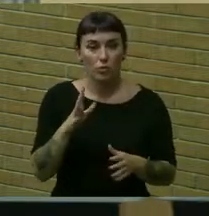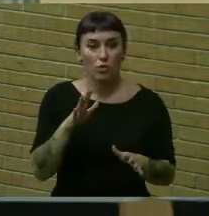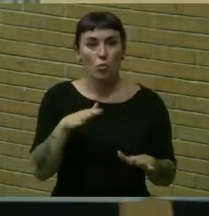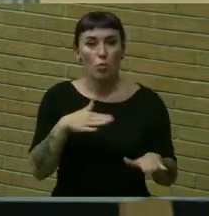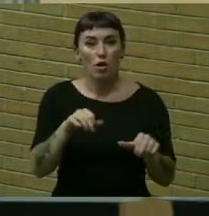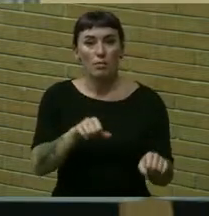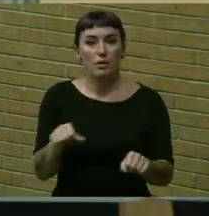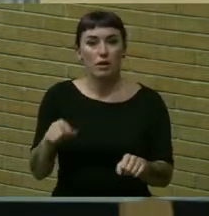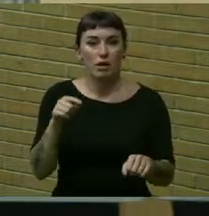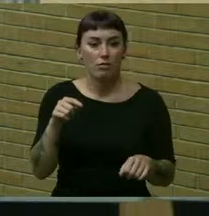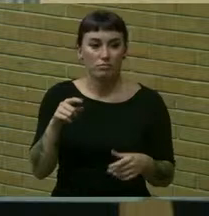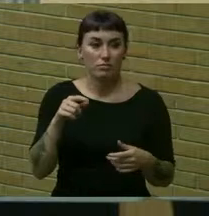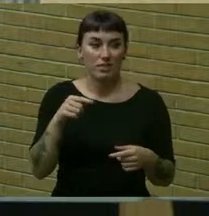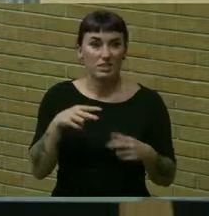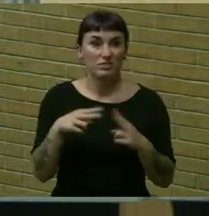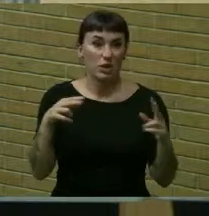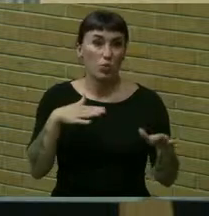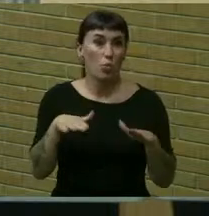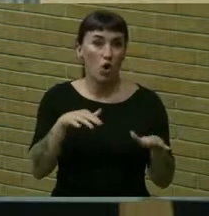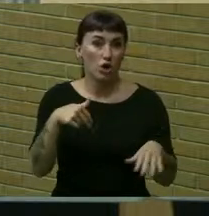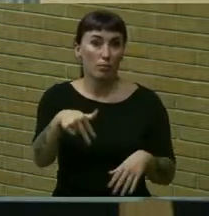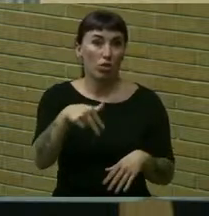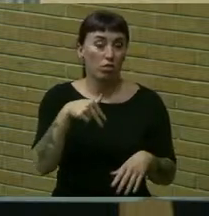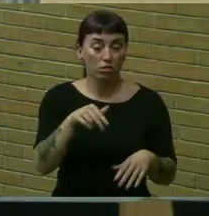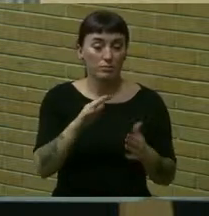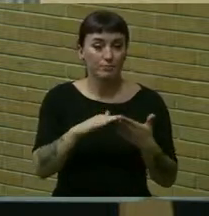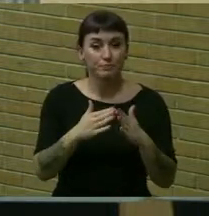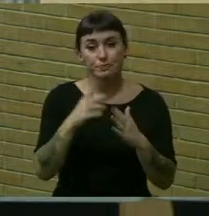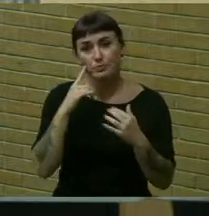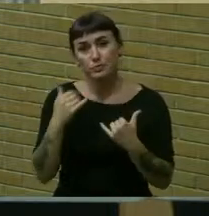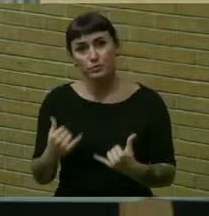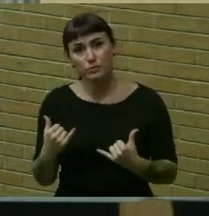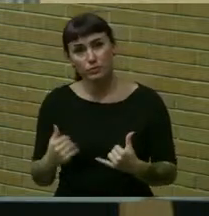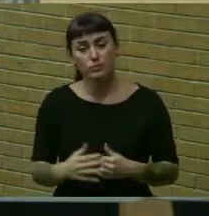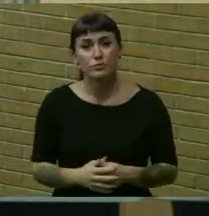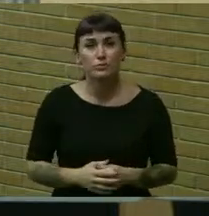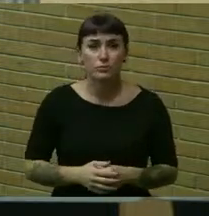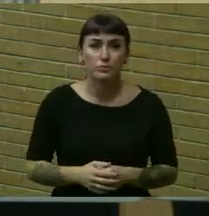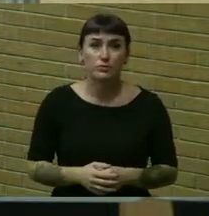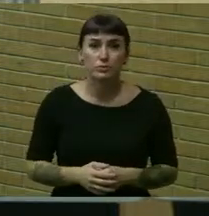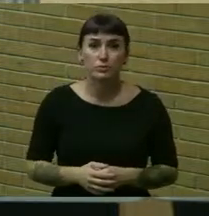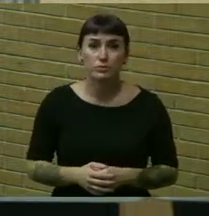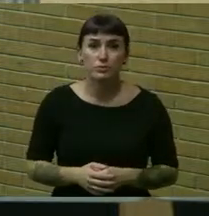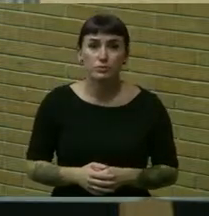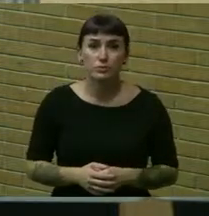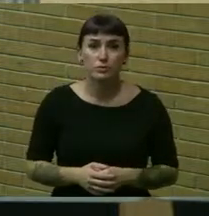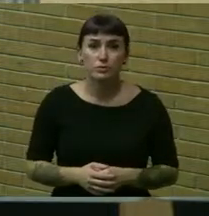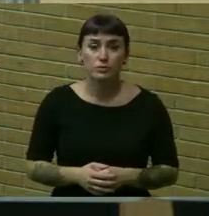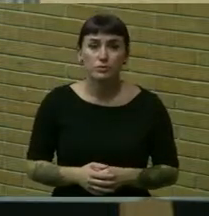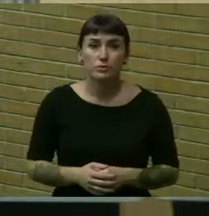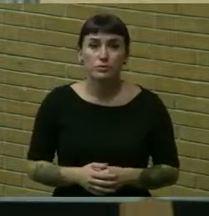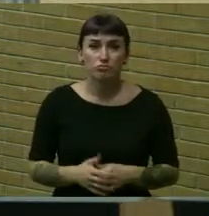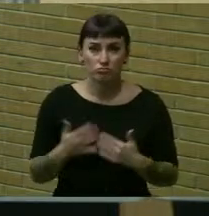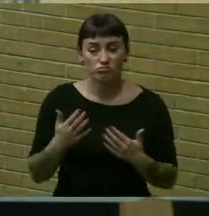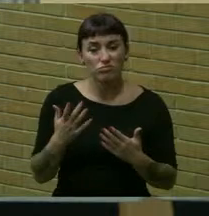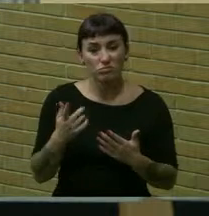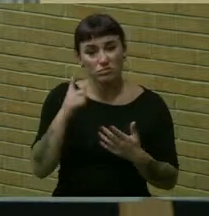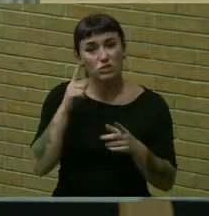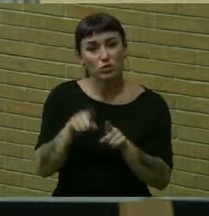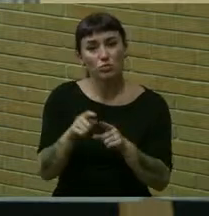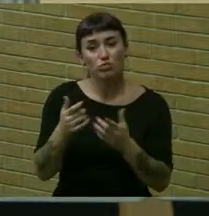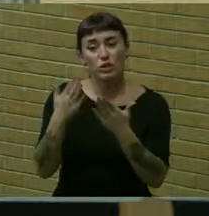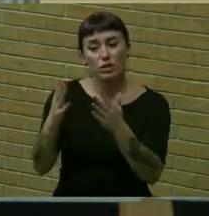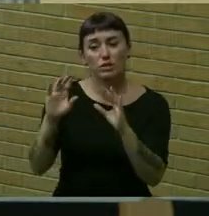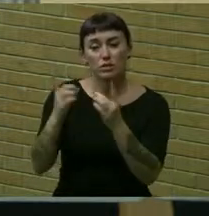of this very walkable community so but for now i i concur in the recommendation of the department to